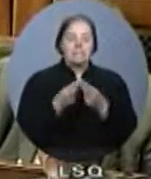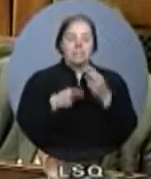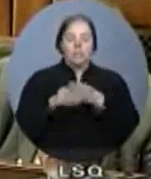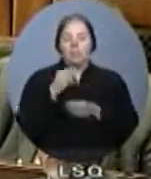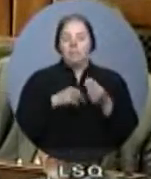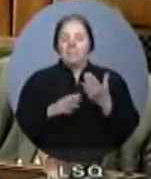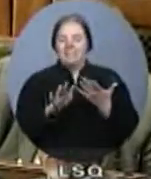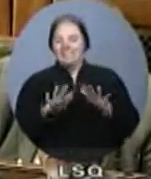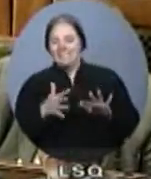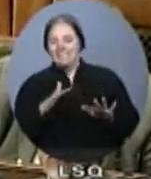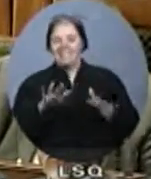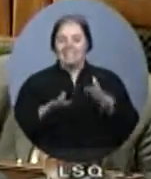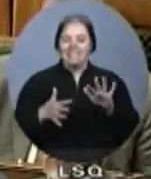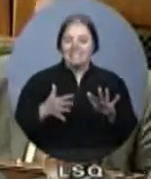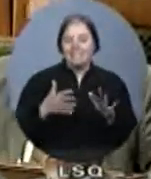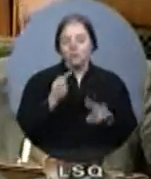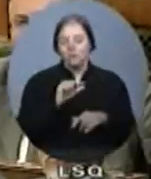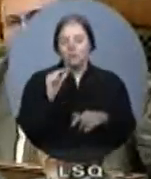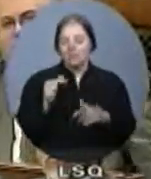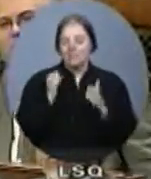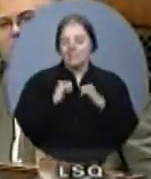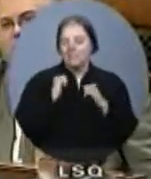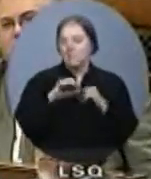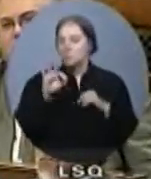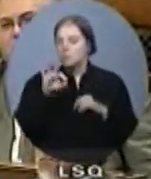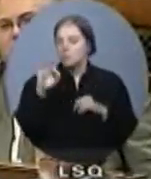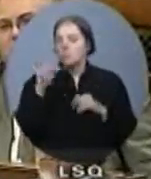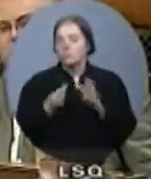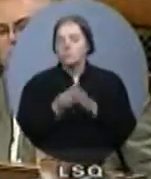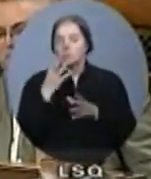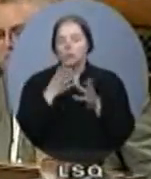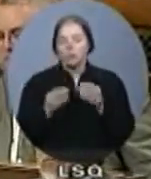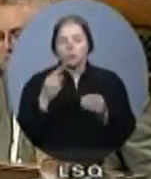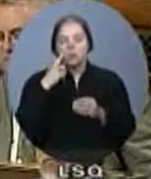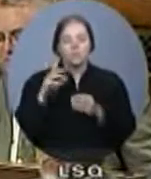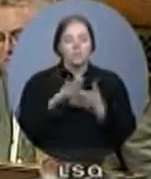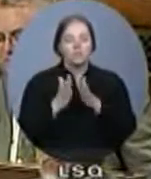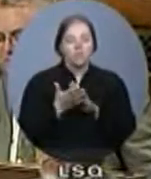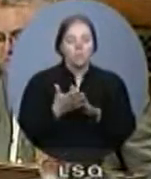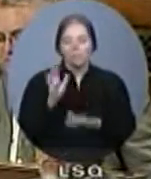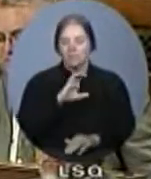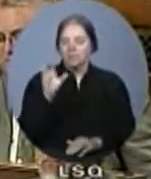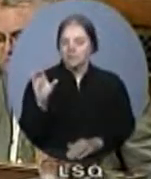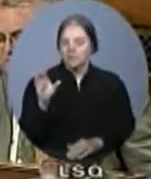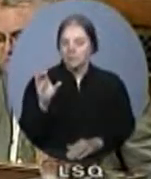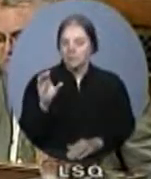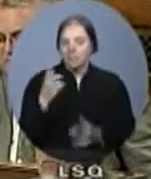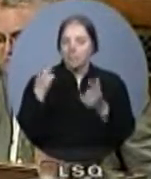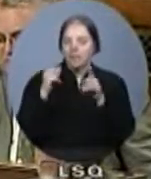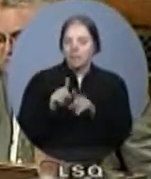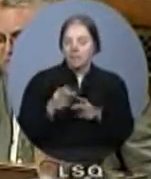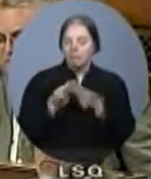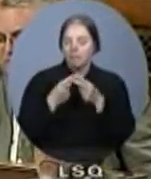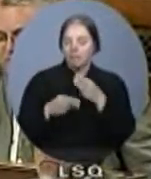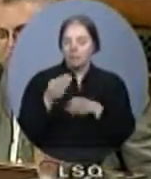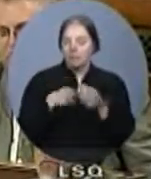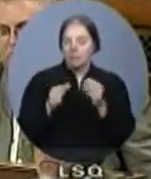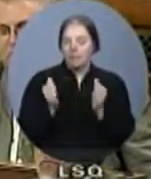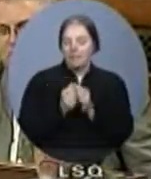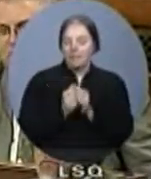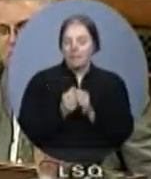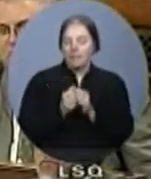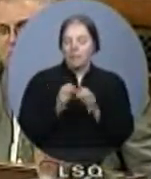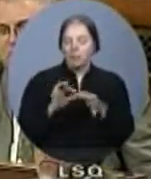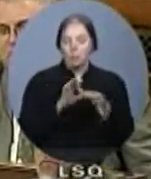doors for Canadian business. The economic agreement that we're signing with the European Union, hopefully